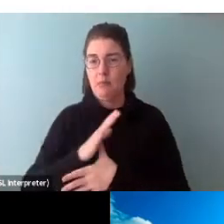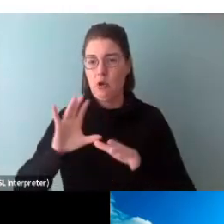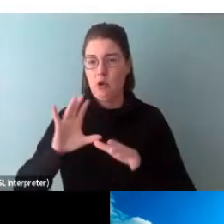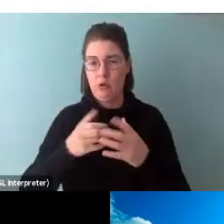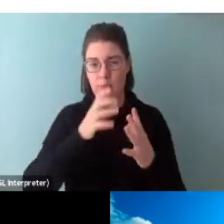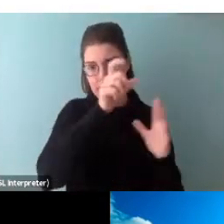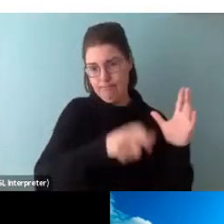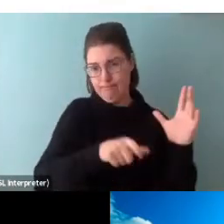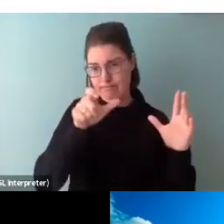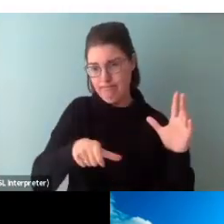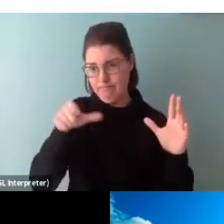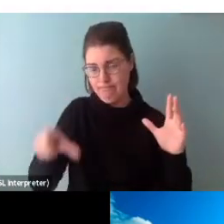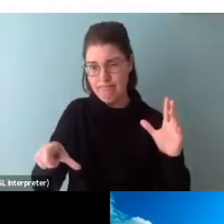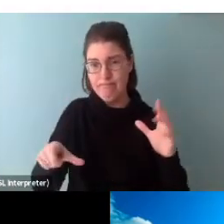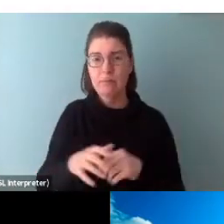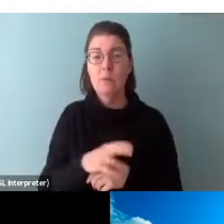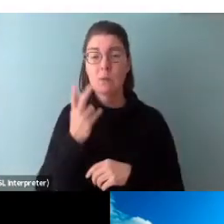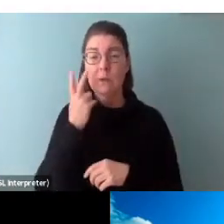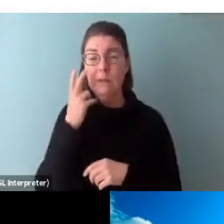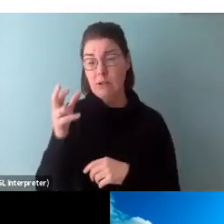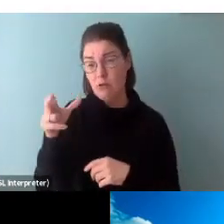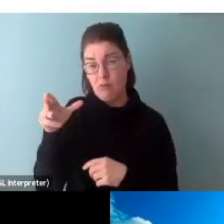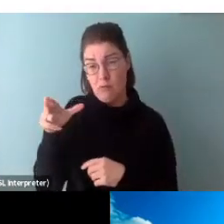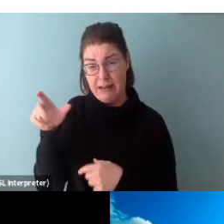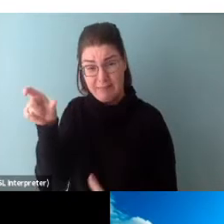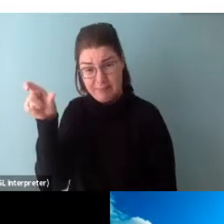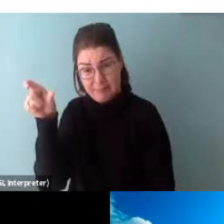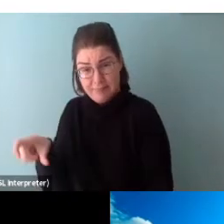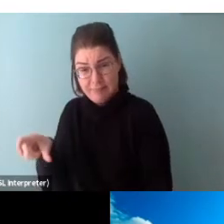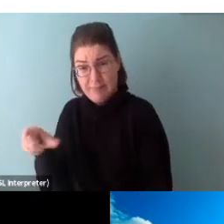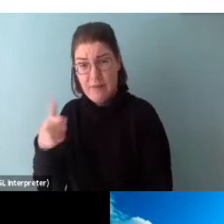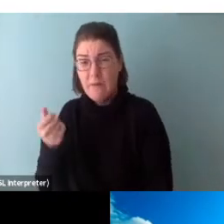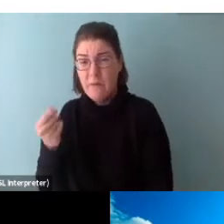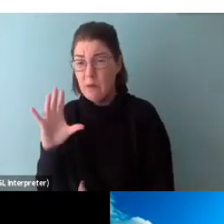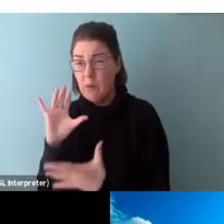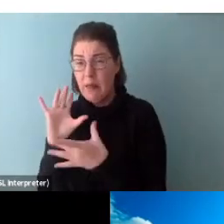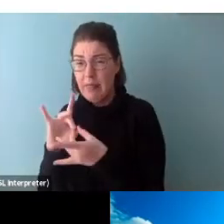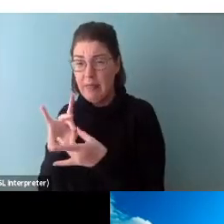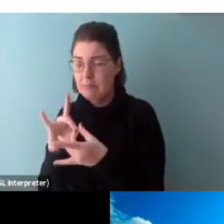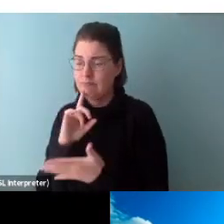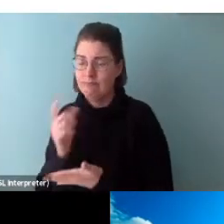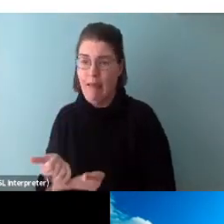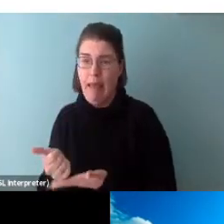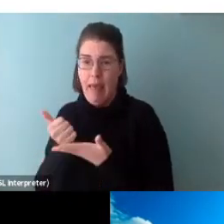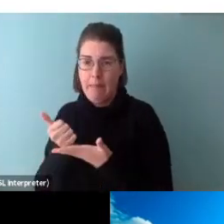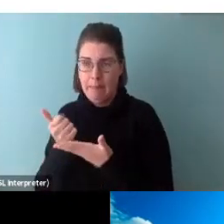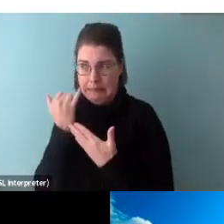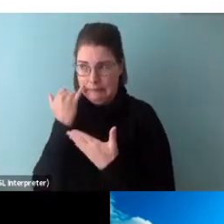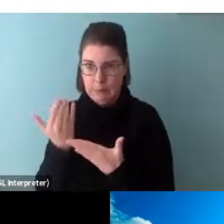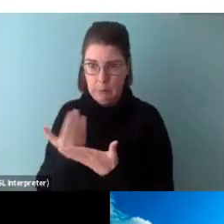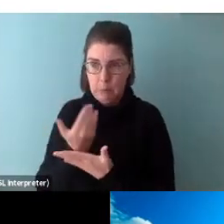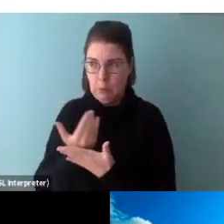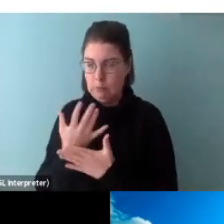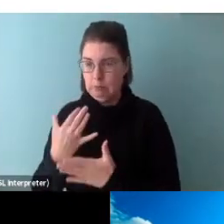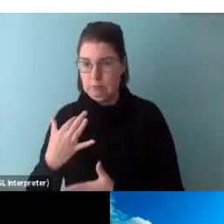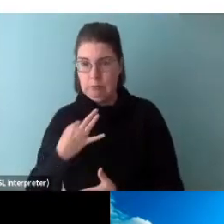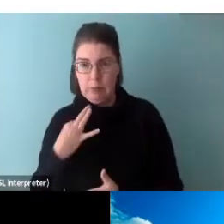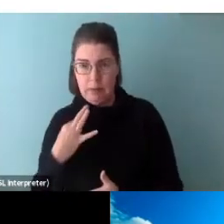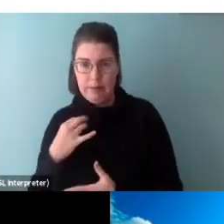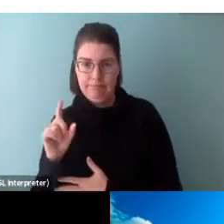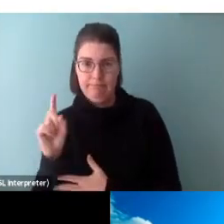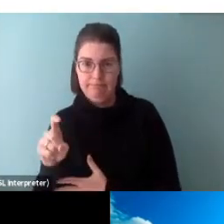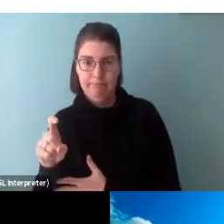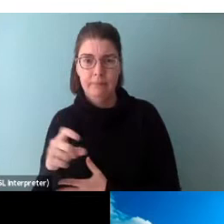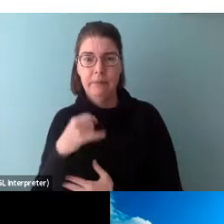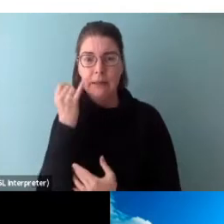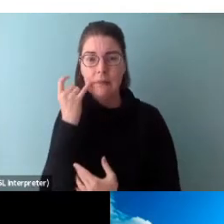You'll also see on the right hand column that there are a few links that are particularly helpful for new applicants. If you click on